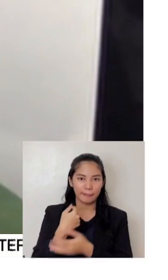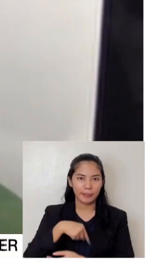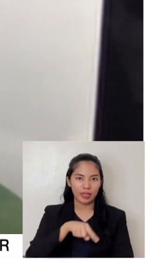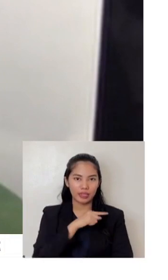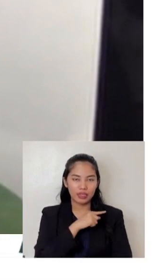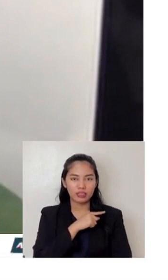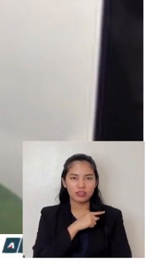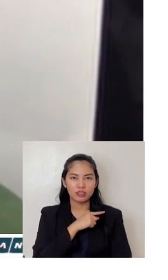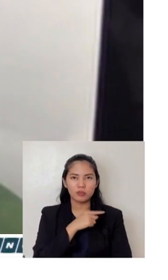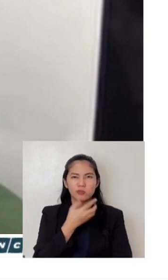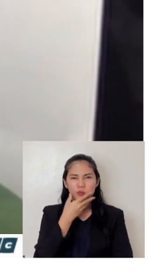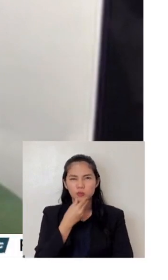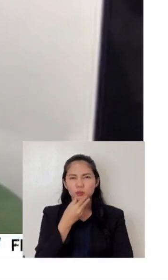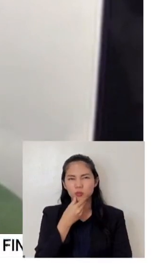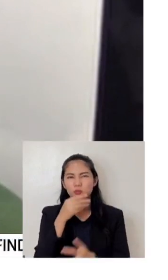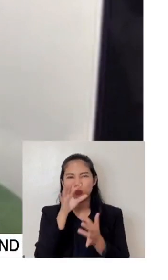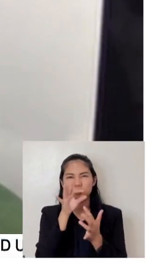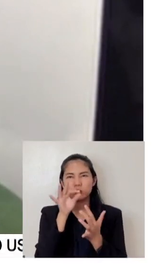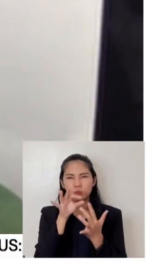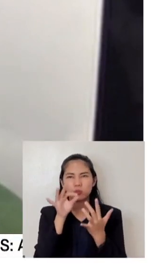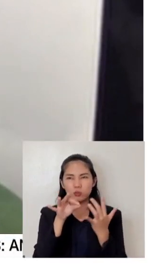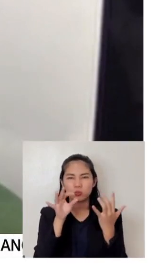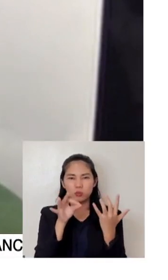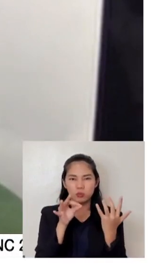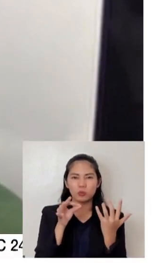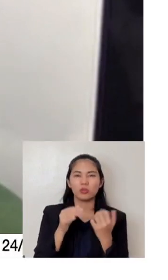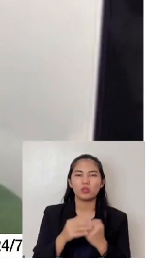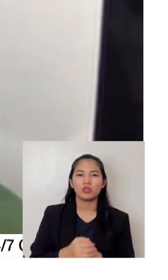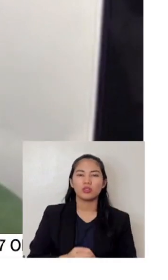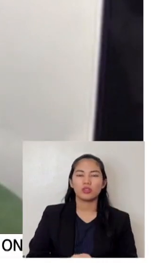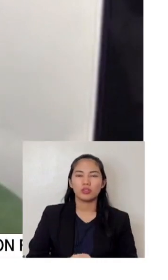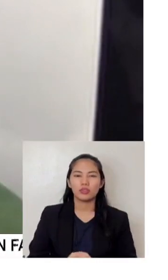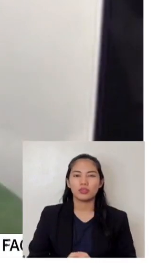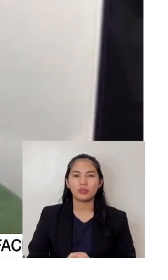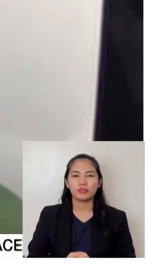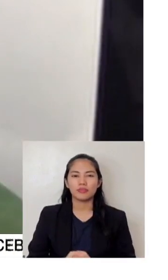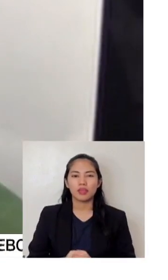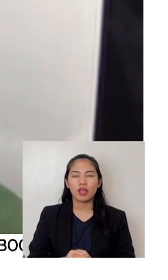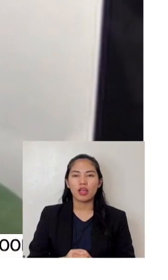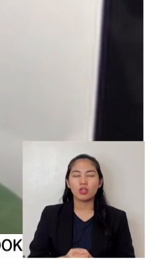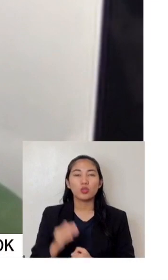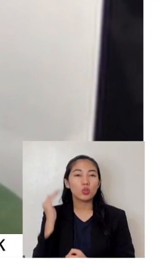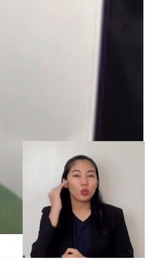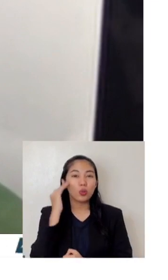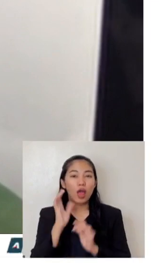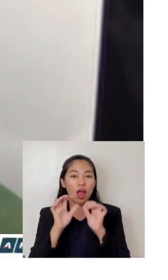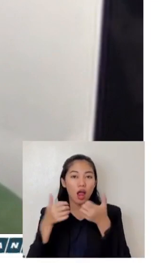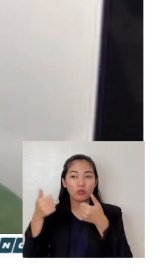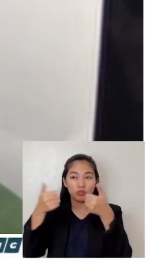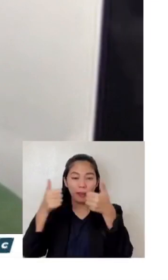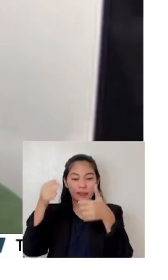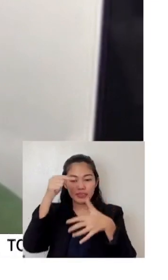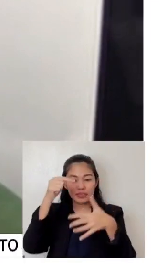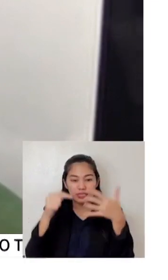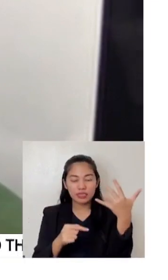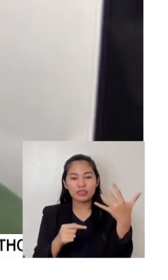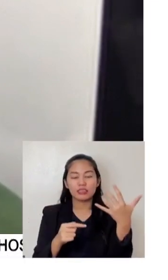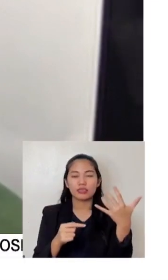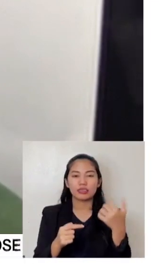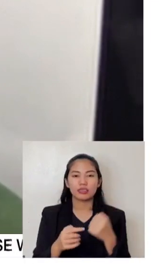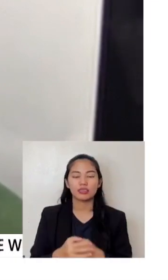how the candidates could be expected to say more, not beyond